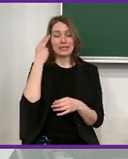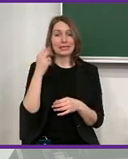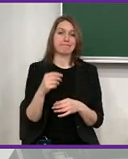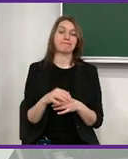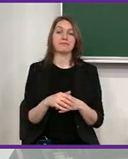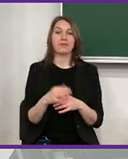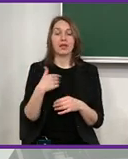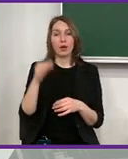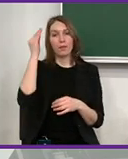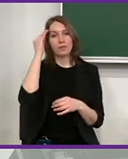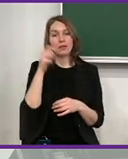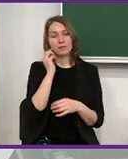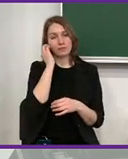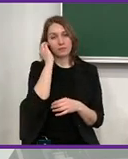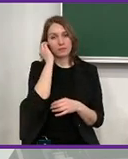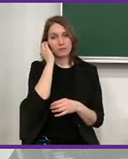Human rights risks.